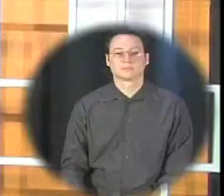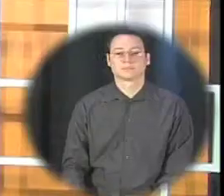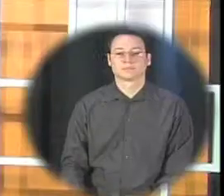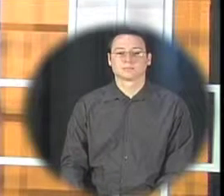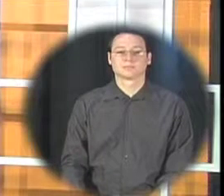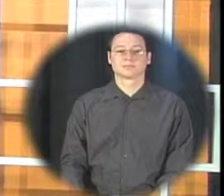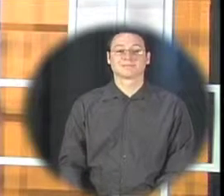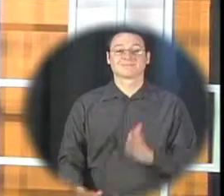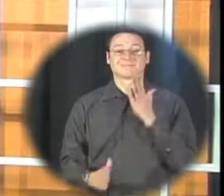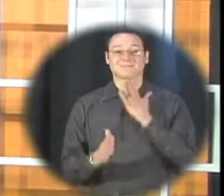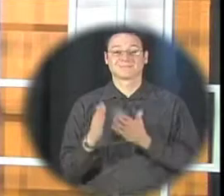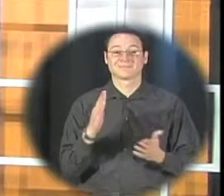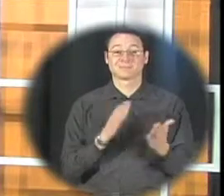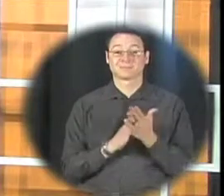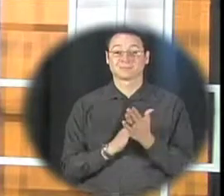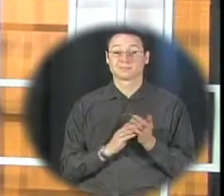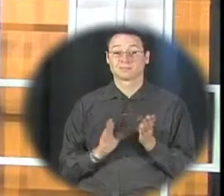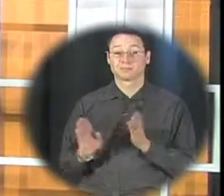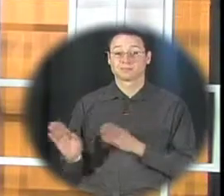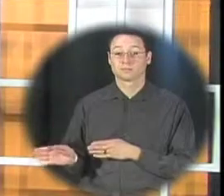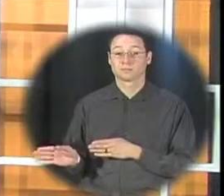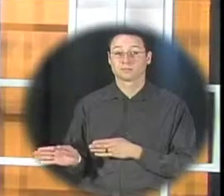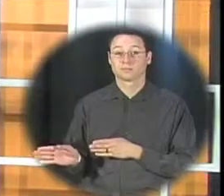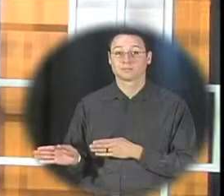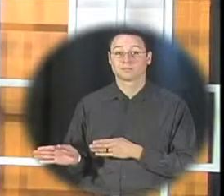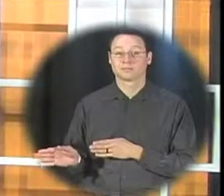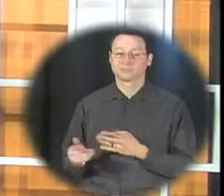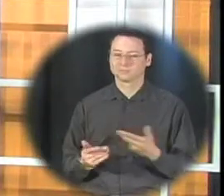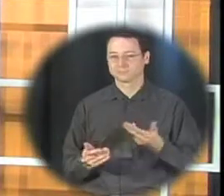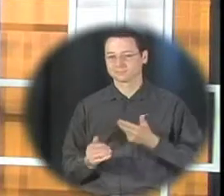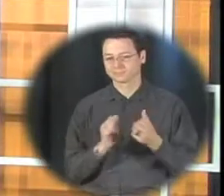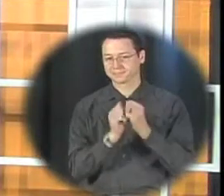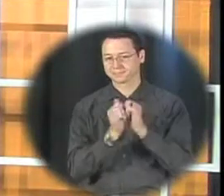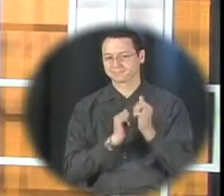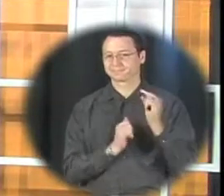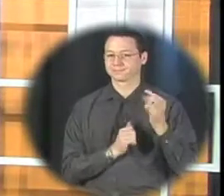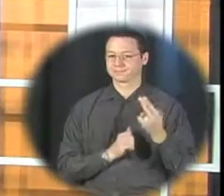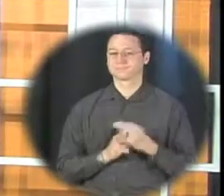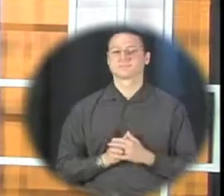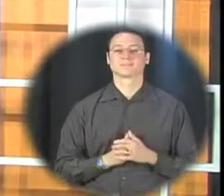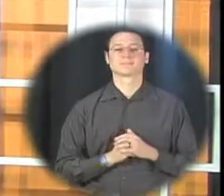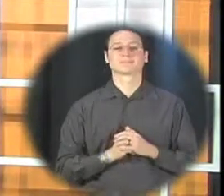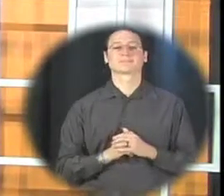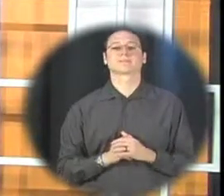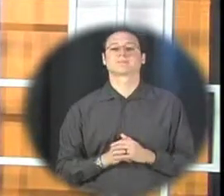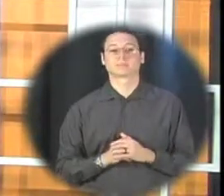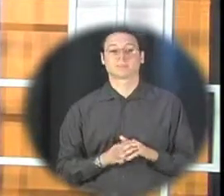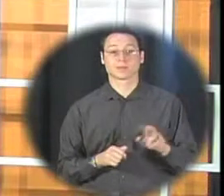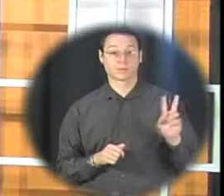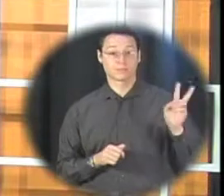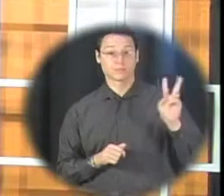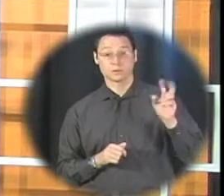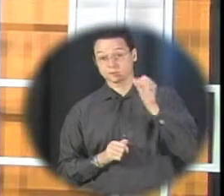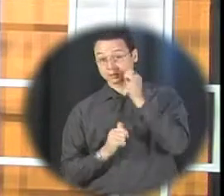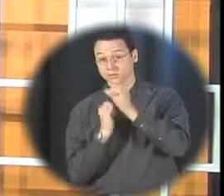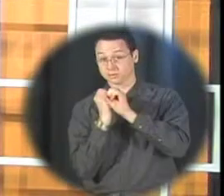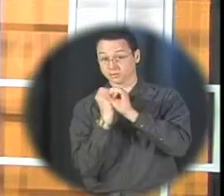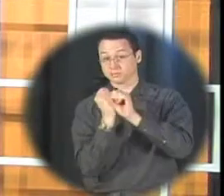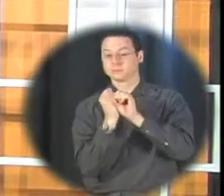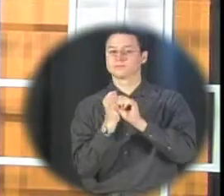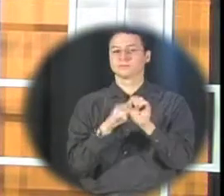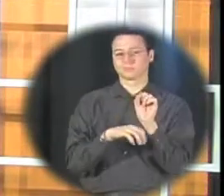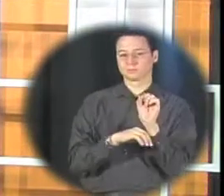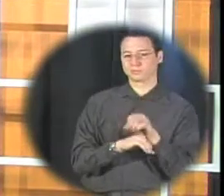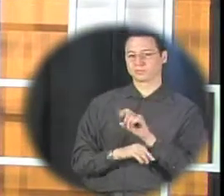good morning Braves I'm Rachel Burkett and welcome to BBC Sports Thursday the varsity softball team defeated Winter